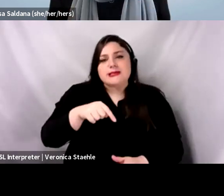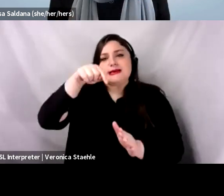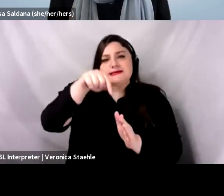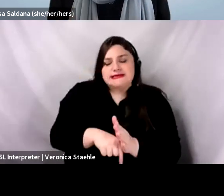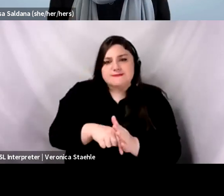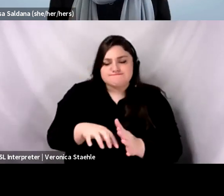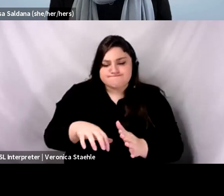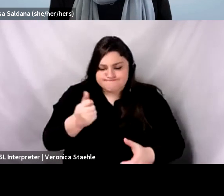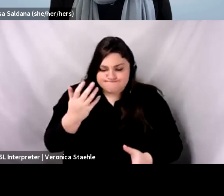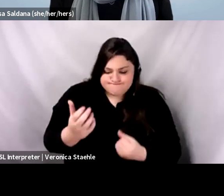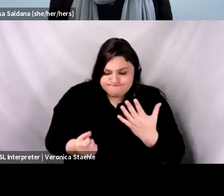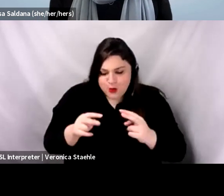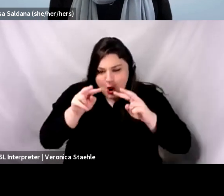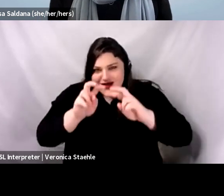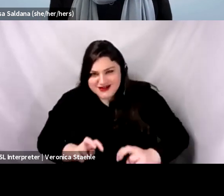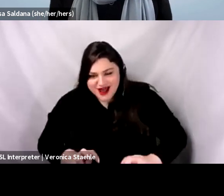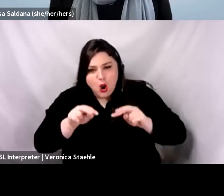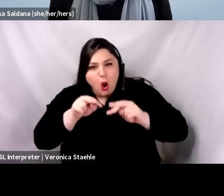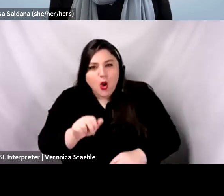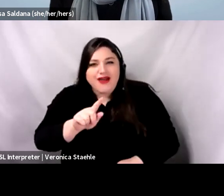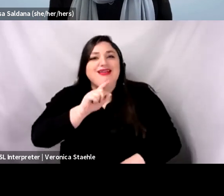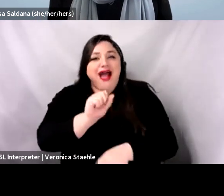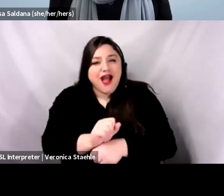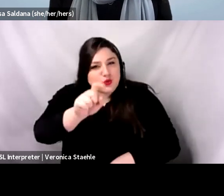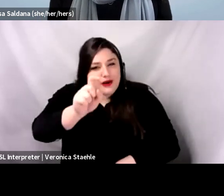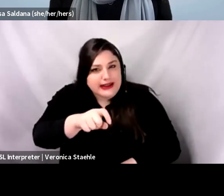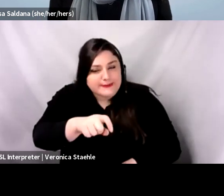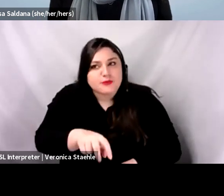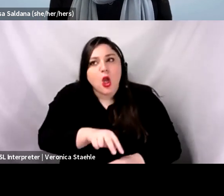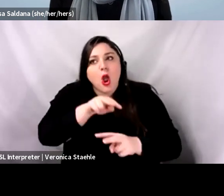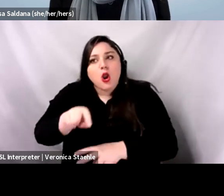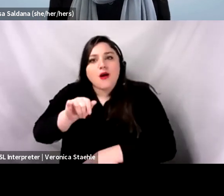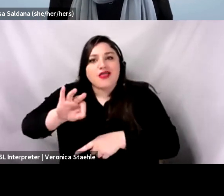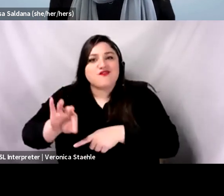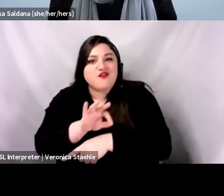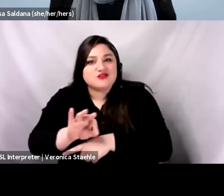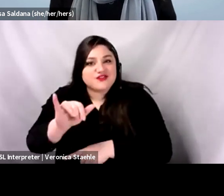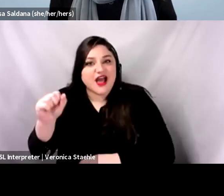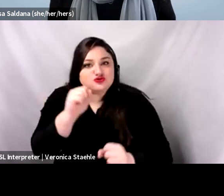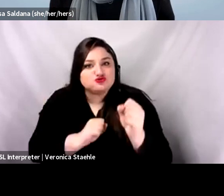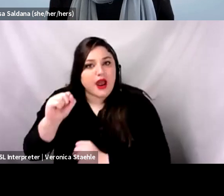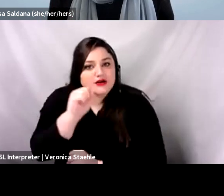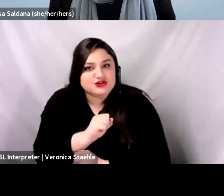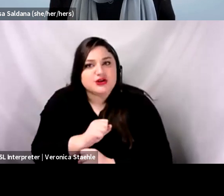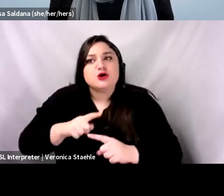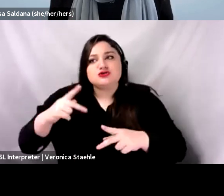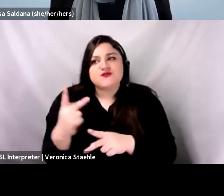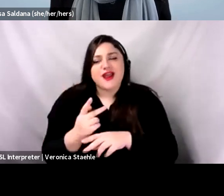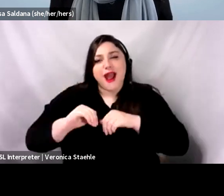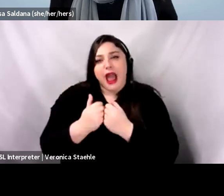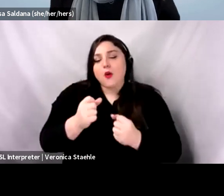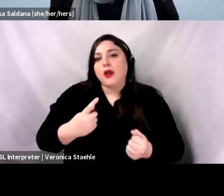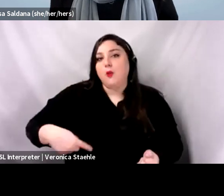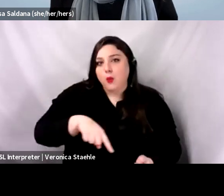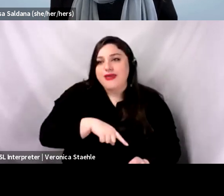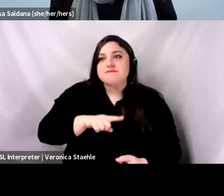talking about in terms of the function, the function of the strategy and how can we serve and get that function accomplished with those